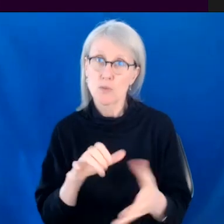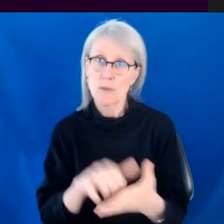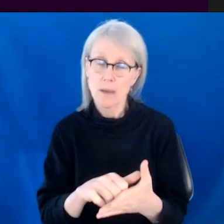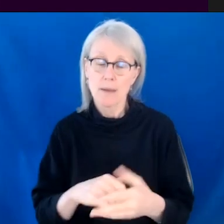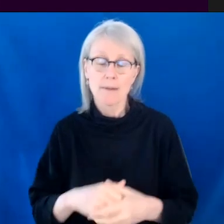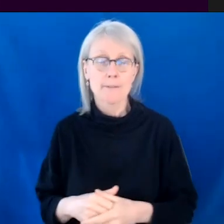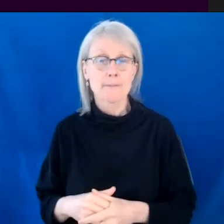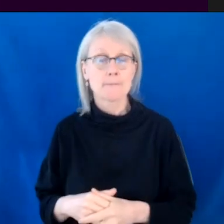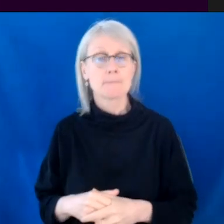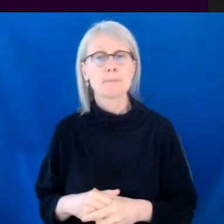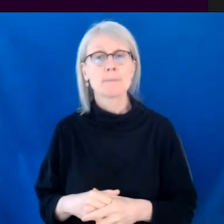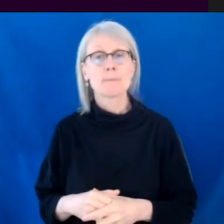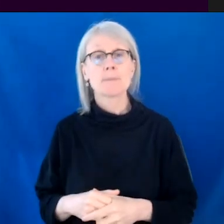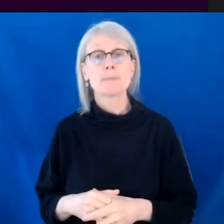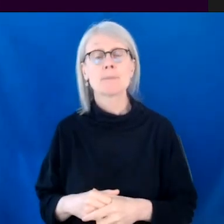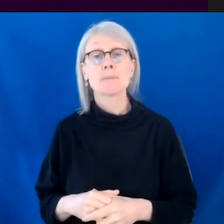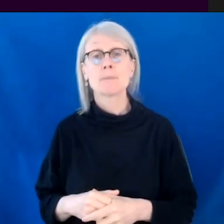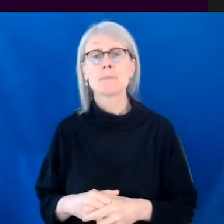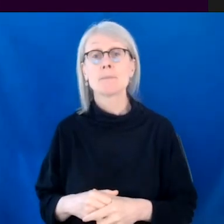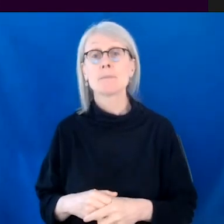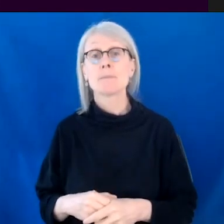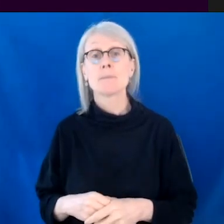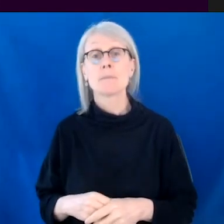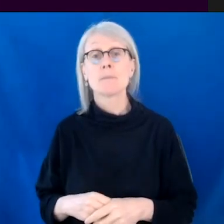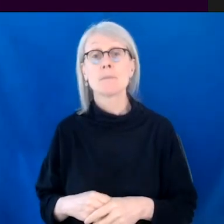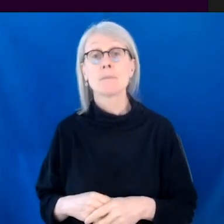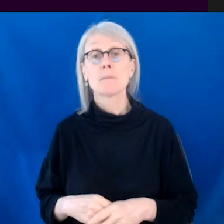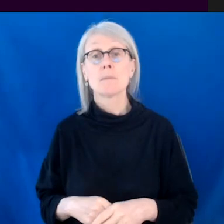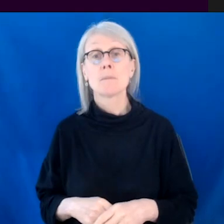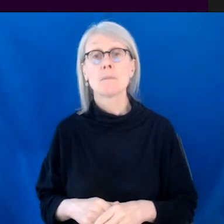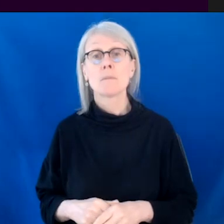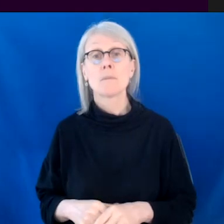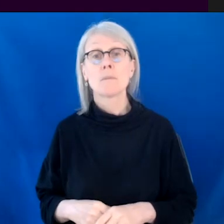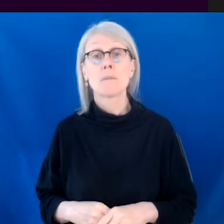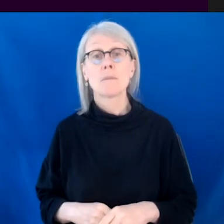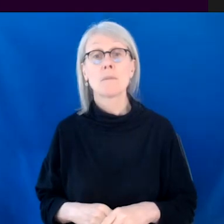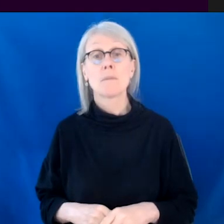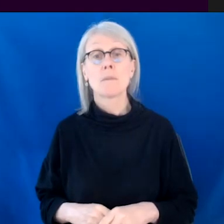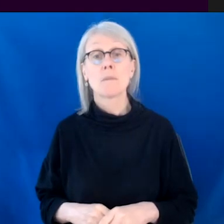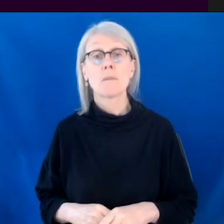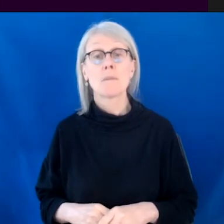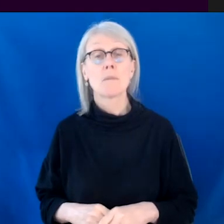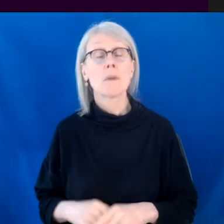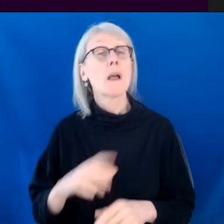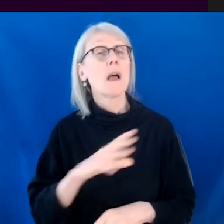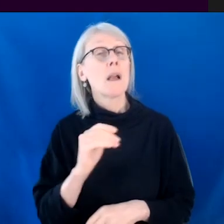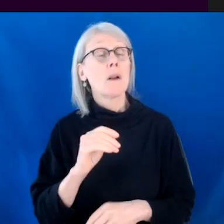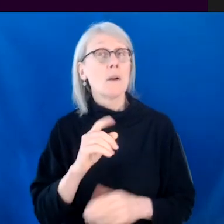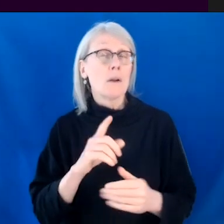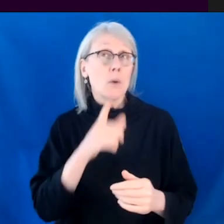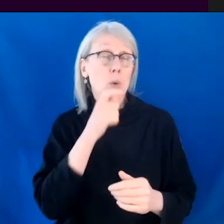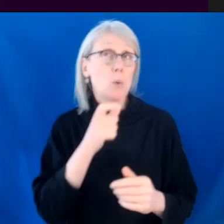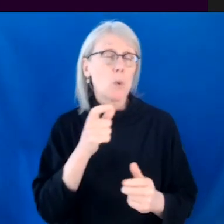to, um, like what I'm attracted to or what inspires me, like real people and real